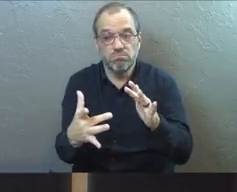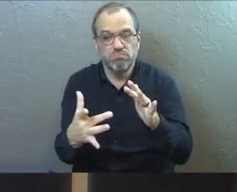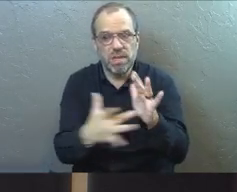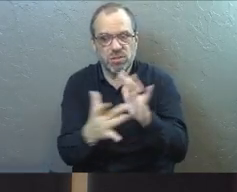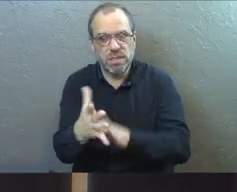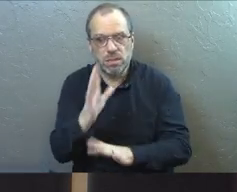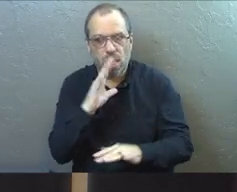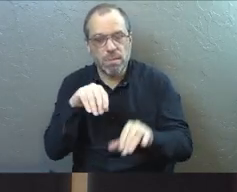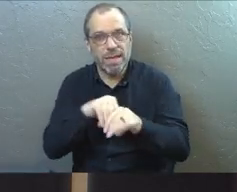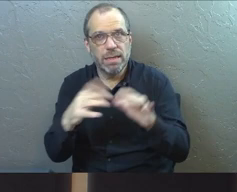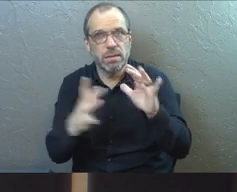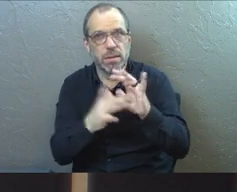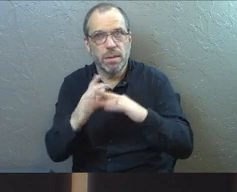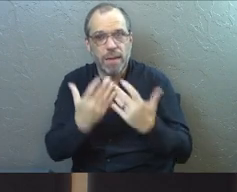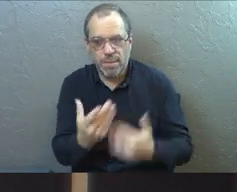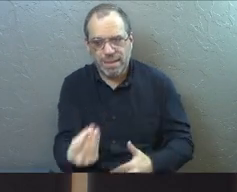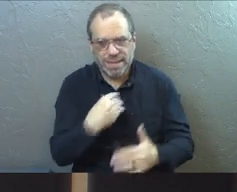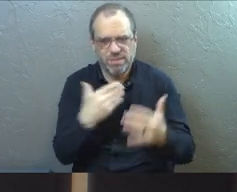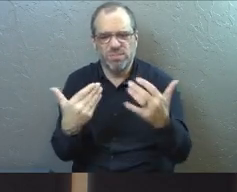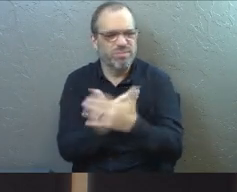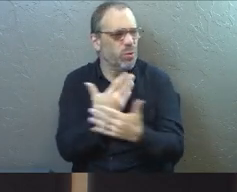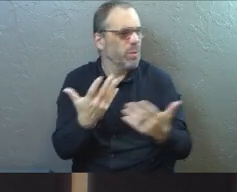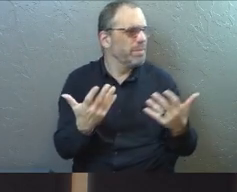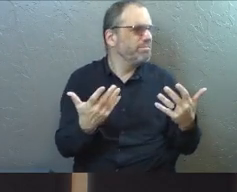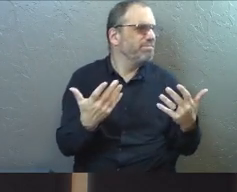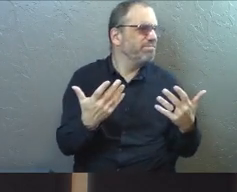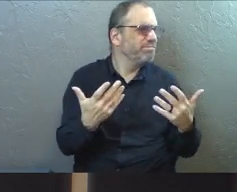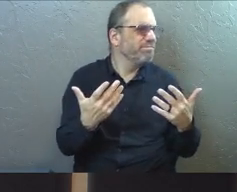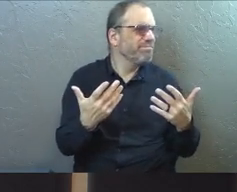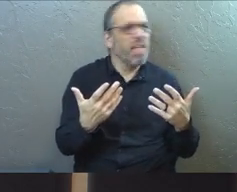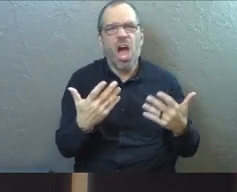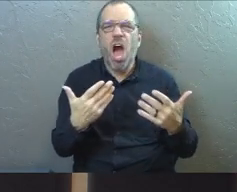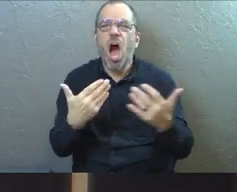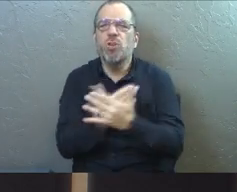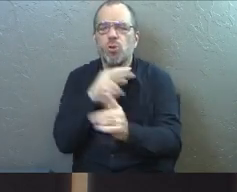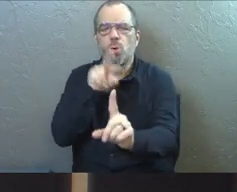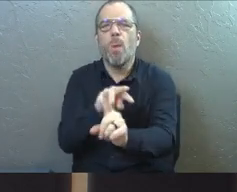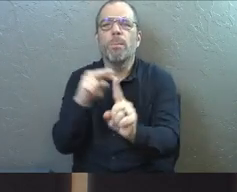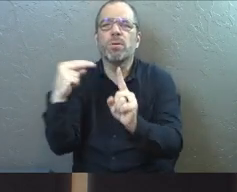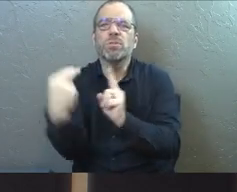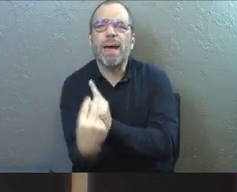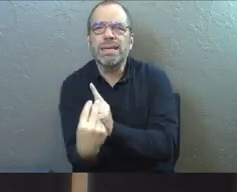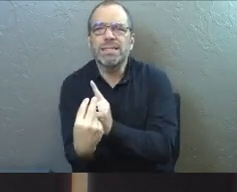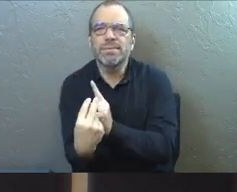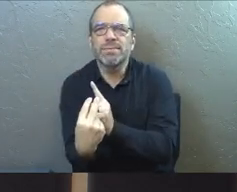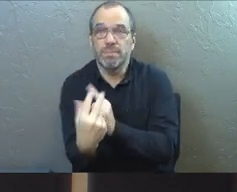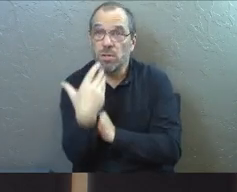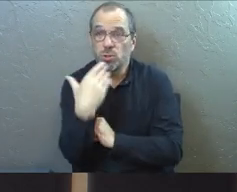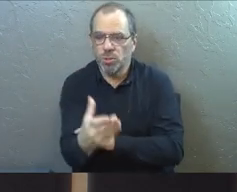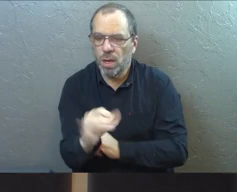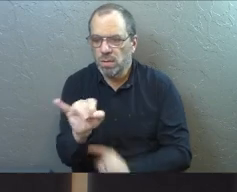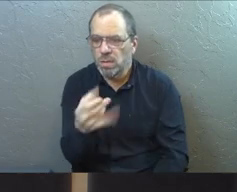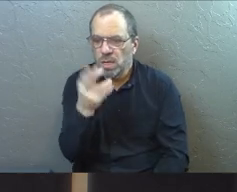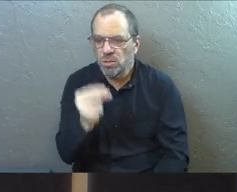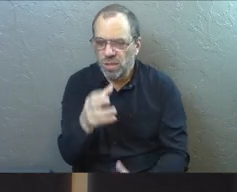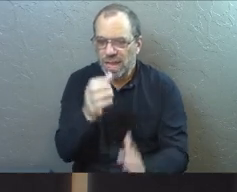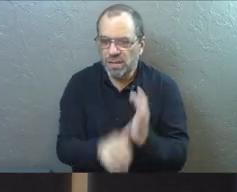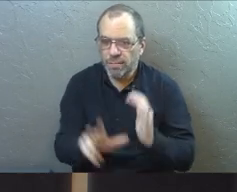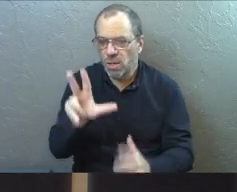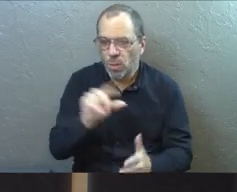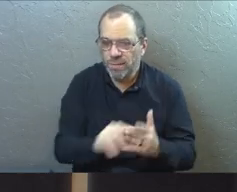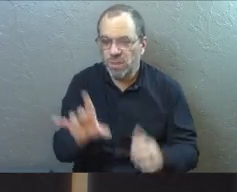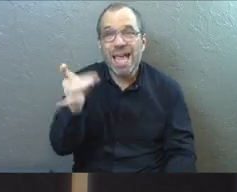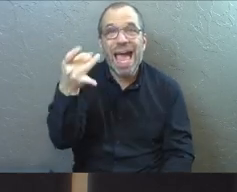of light and darkness, but gives a new sort of, a new kind of perspective on it that is really good for us. This is John chapter